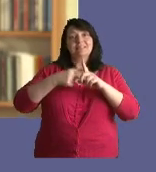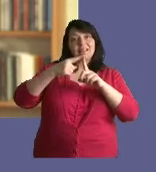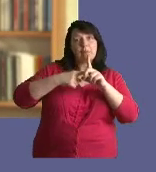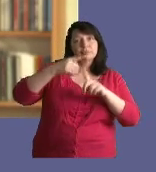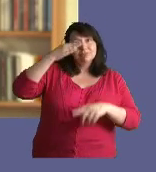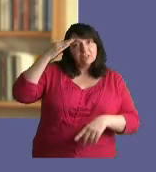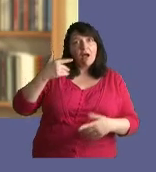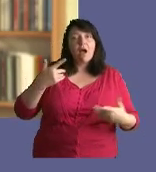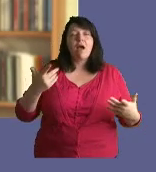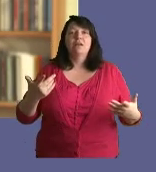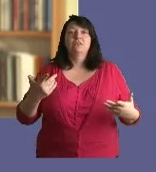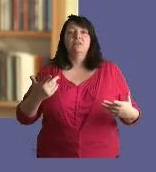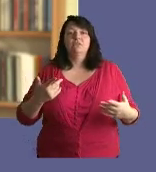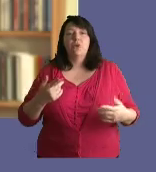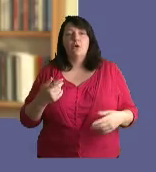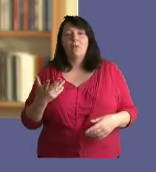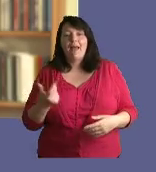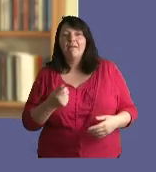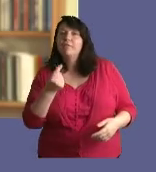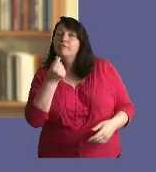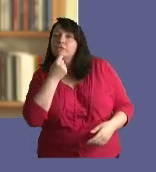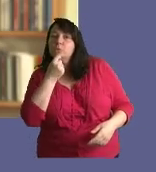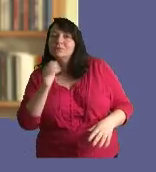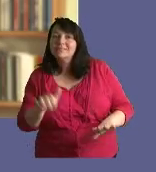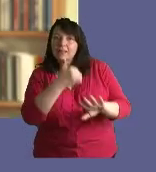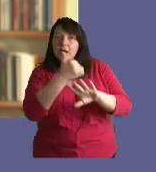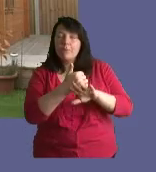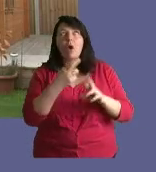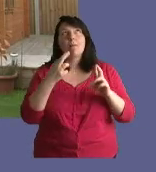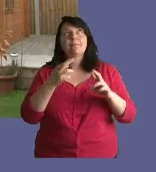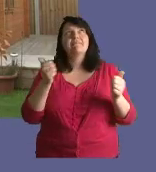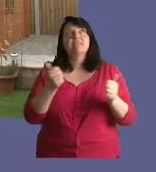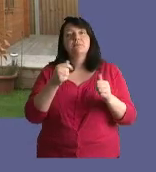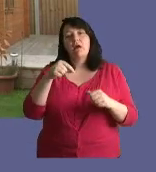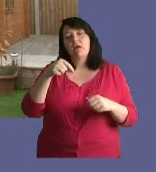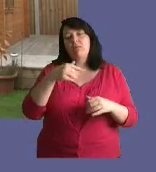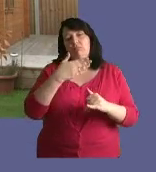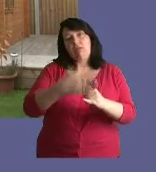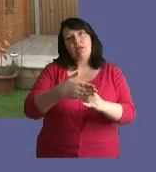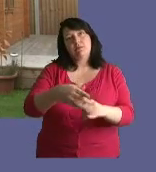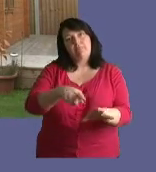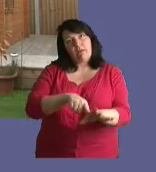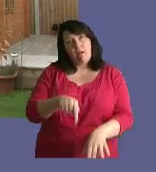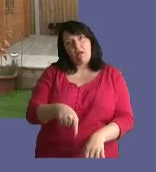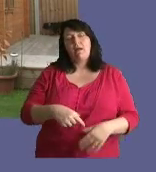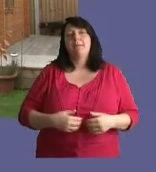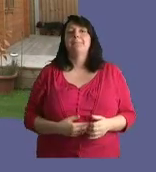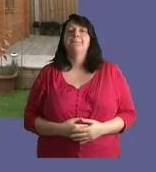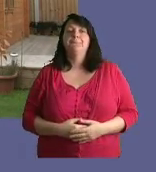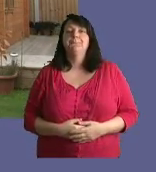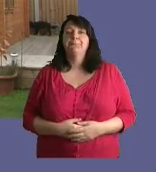we've got a couple of interviews set up so we're hoping that we'll be finished by the end of the year